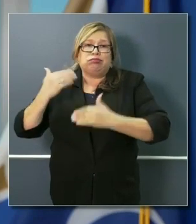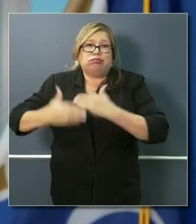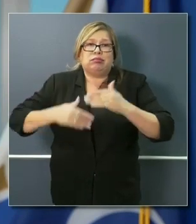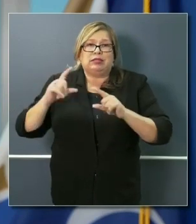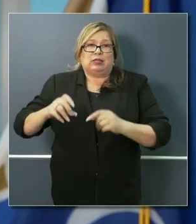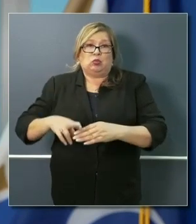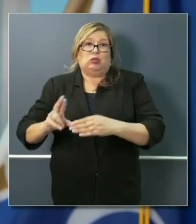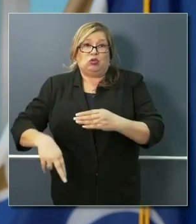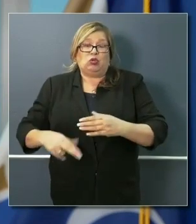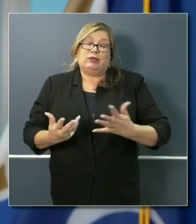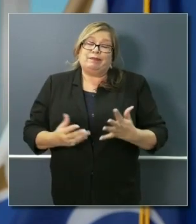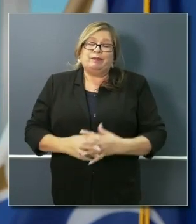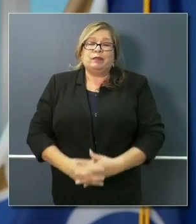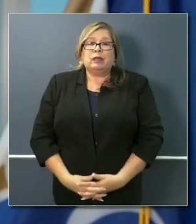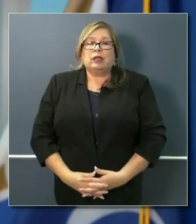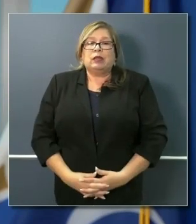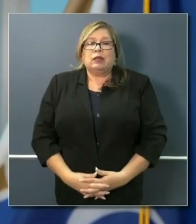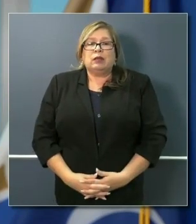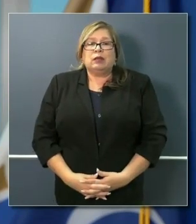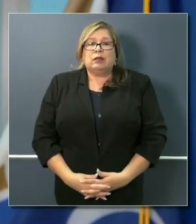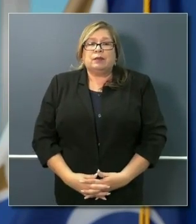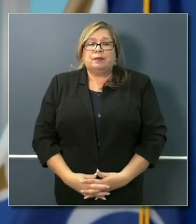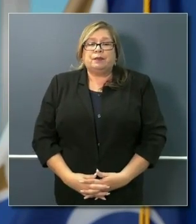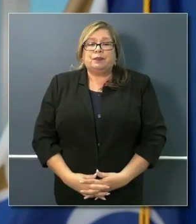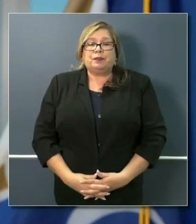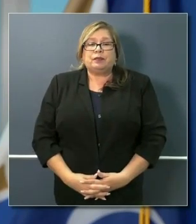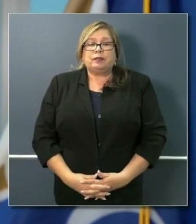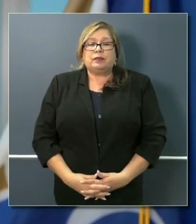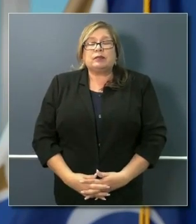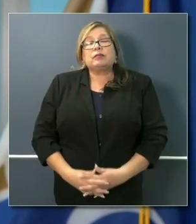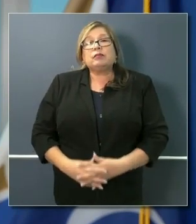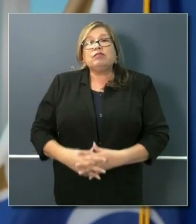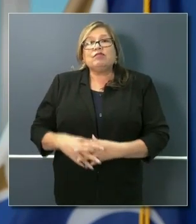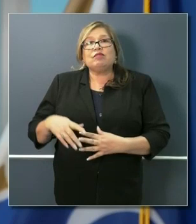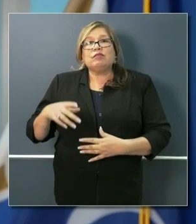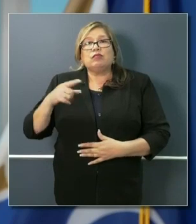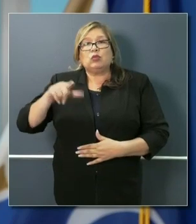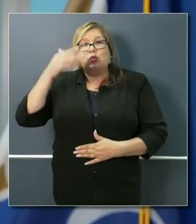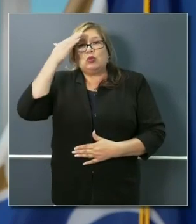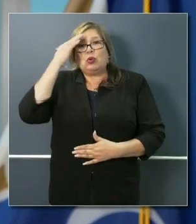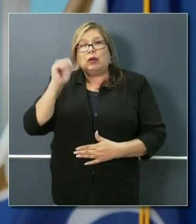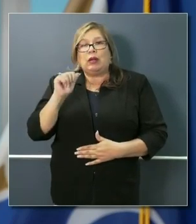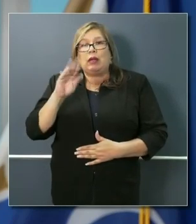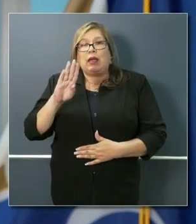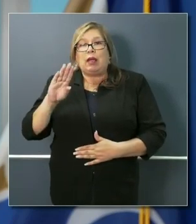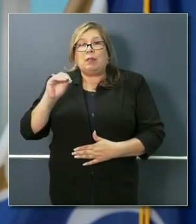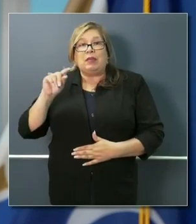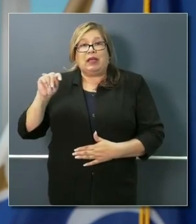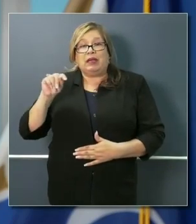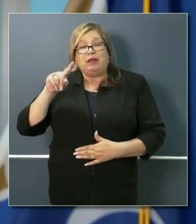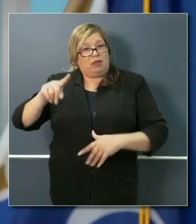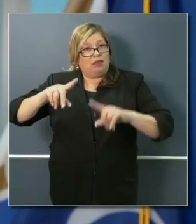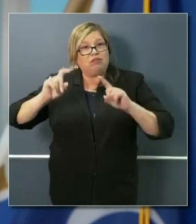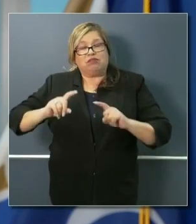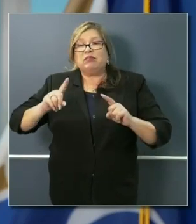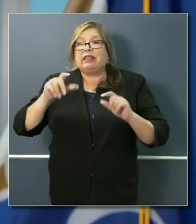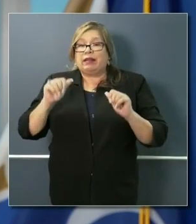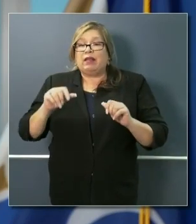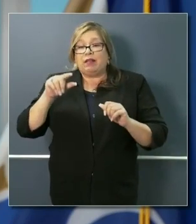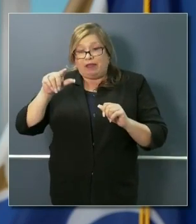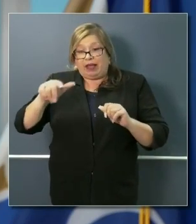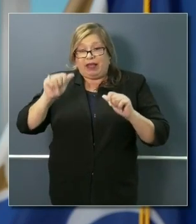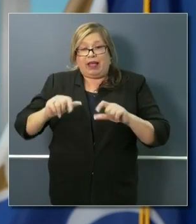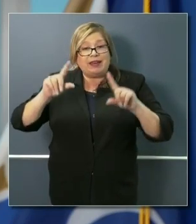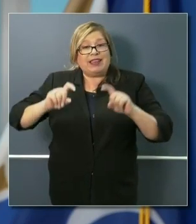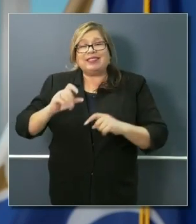add to that as specific. You know, because I think we've all written about it, Abbott announced their testing capacity, 5